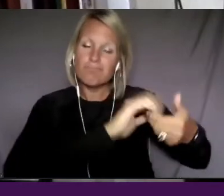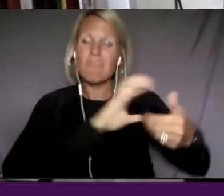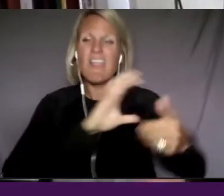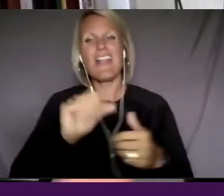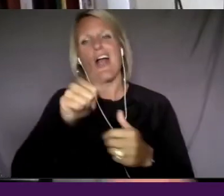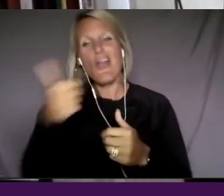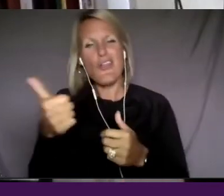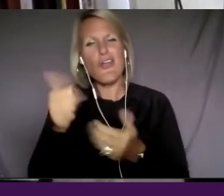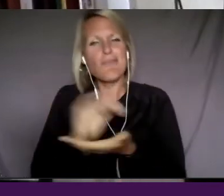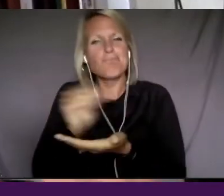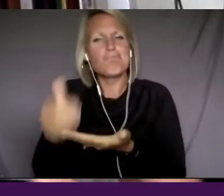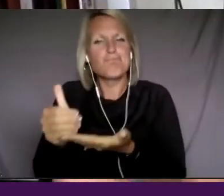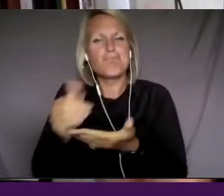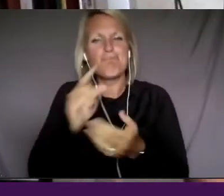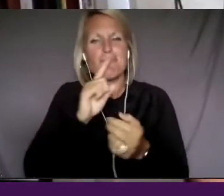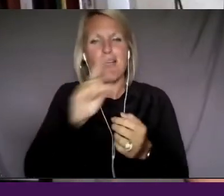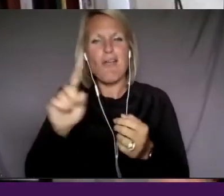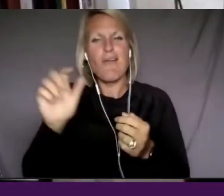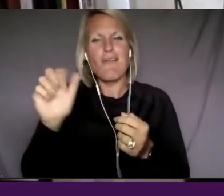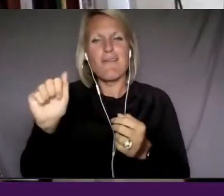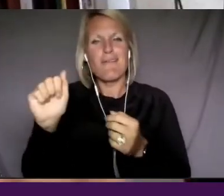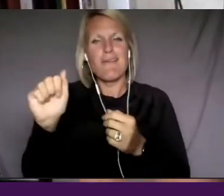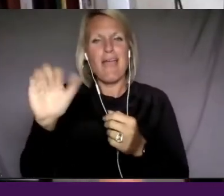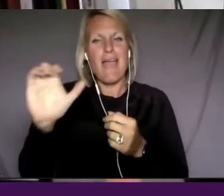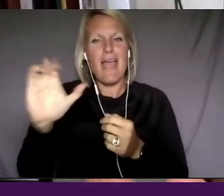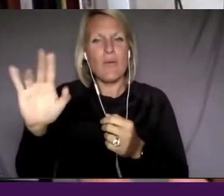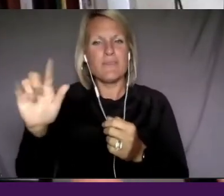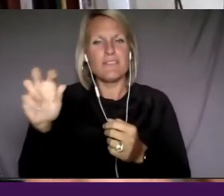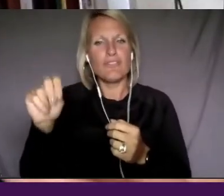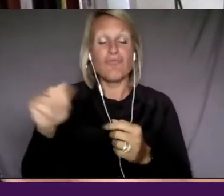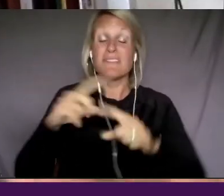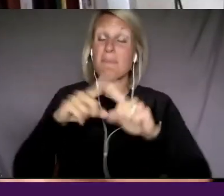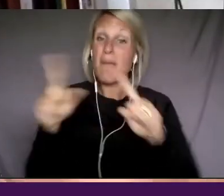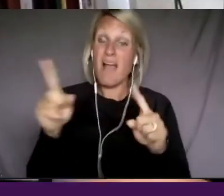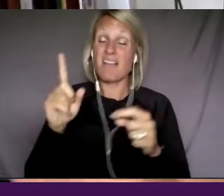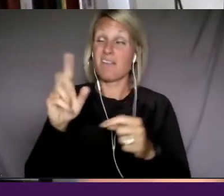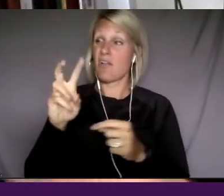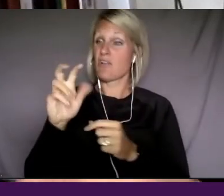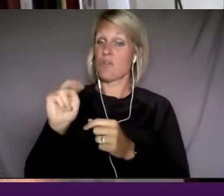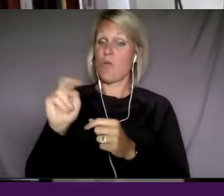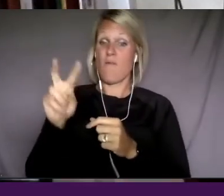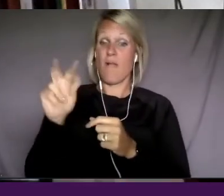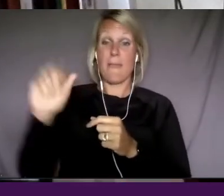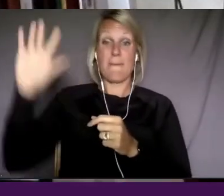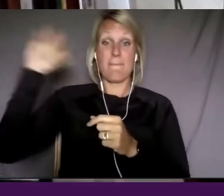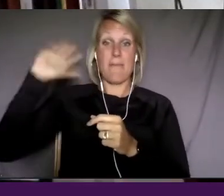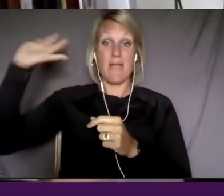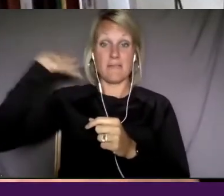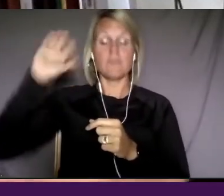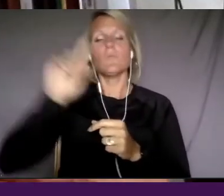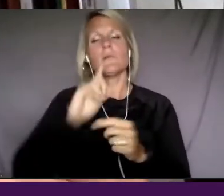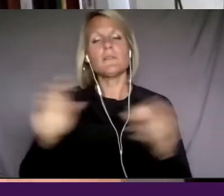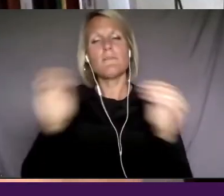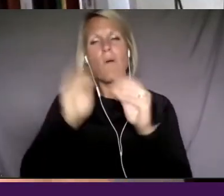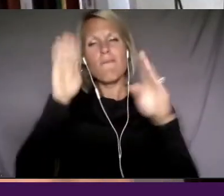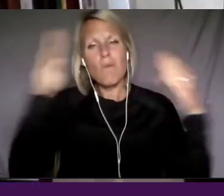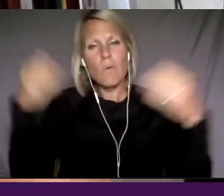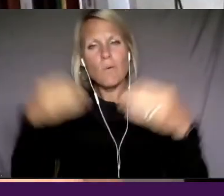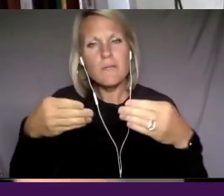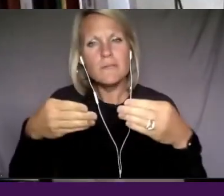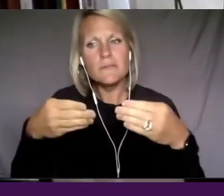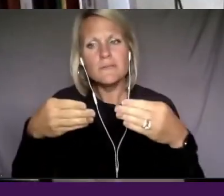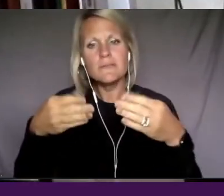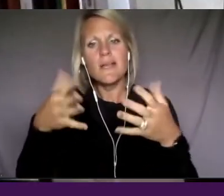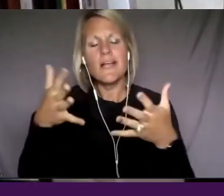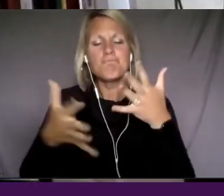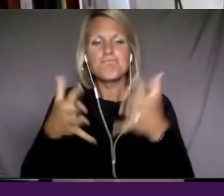Chris and I took over, Nova in the past really was more focused on, you know, certain kinds